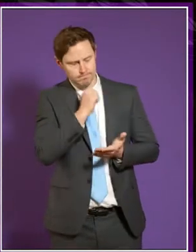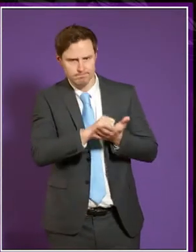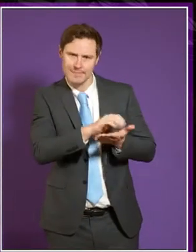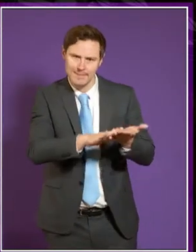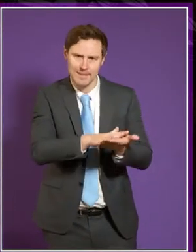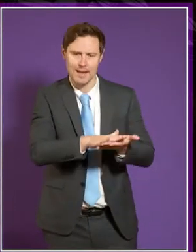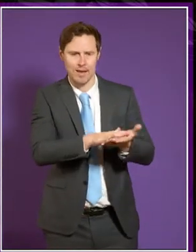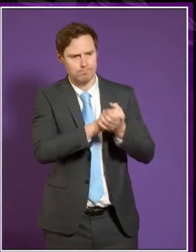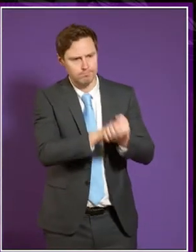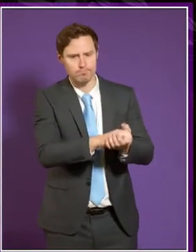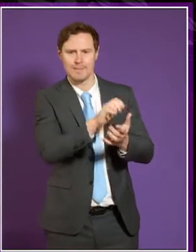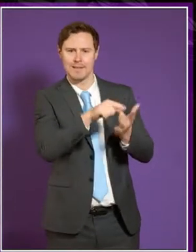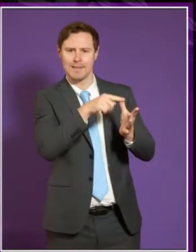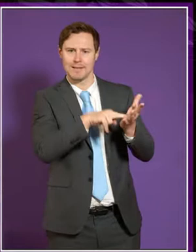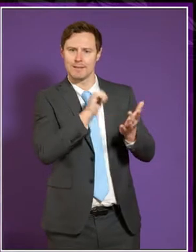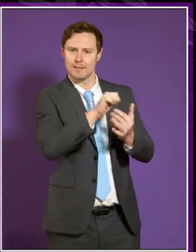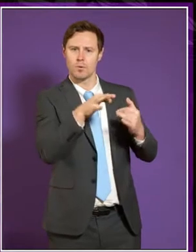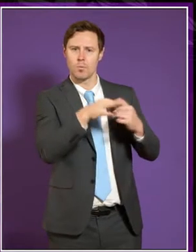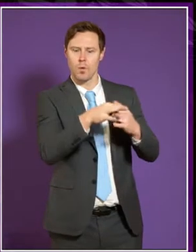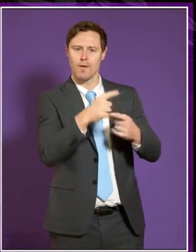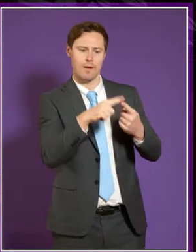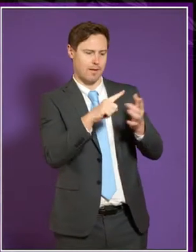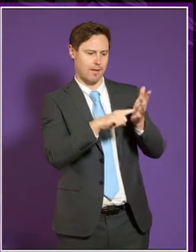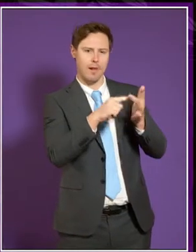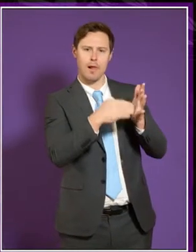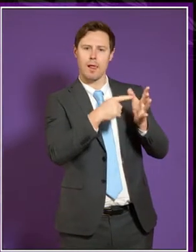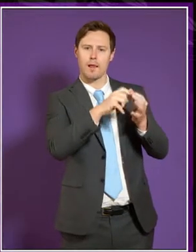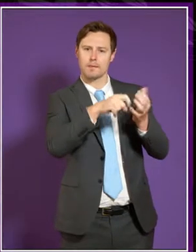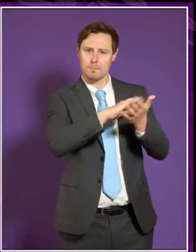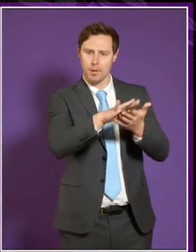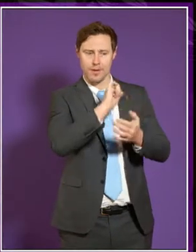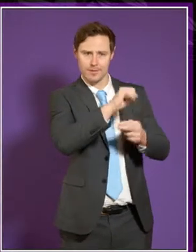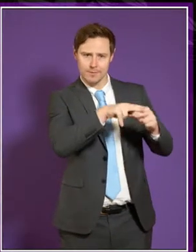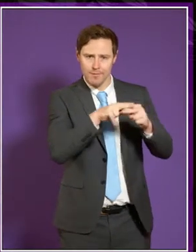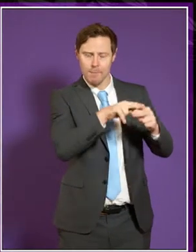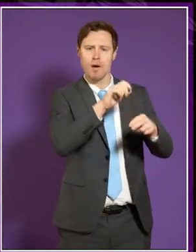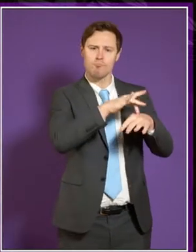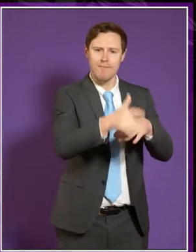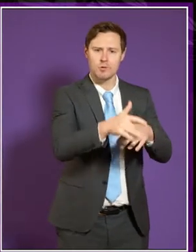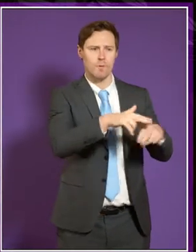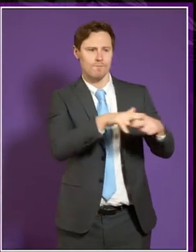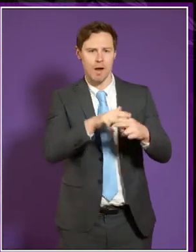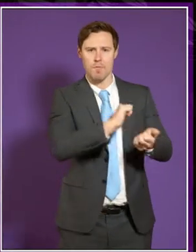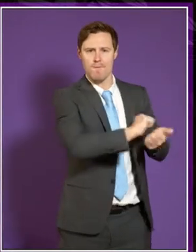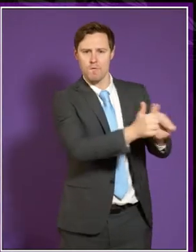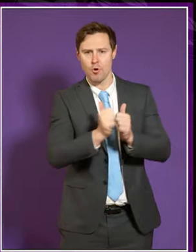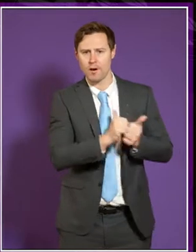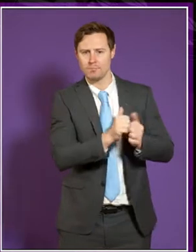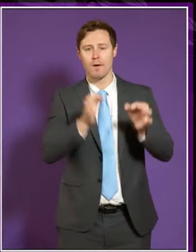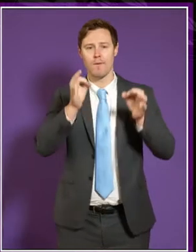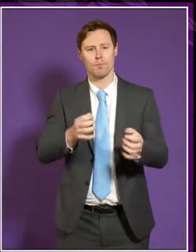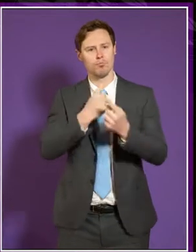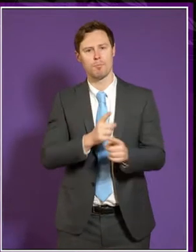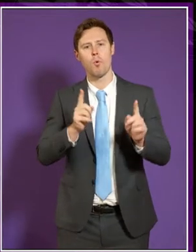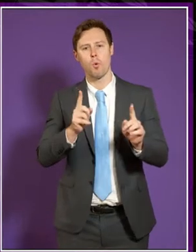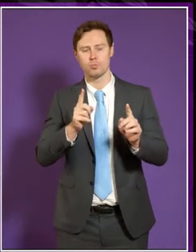to Ian's wife, Elizabeth, and his family, and to his professional family and friends in both the official report and across